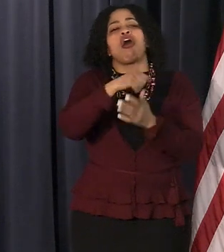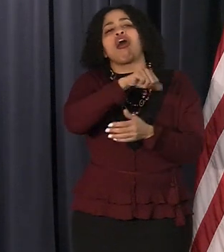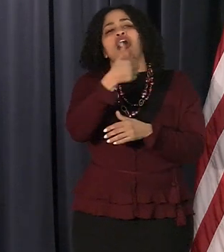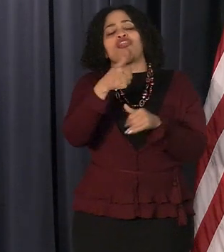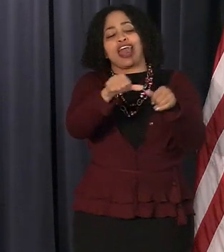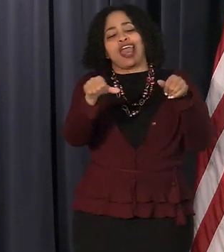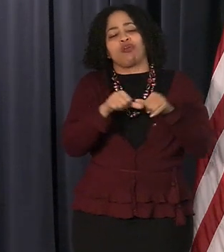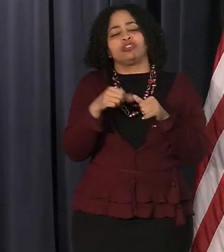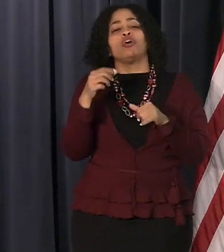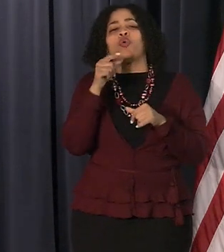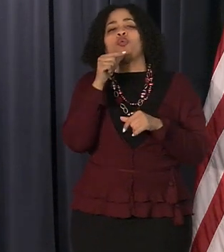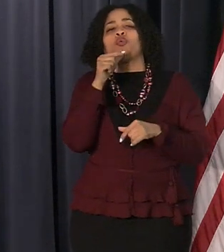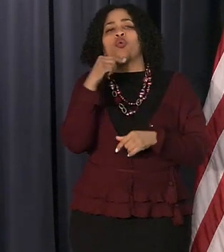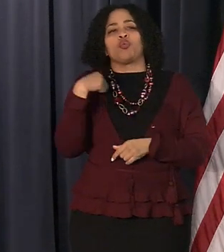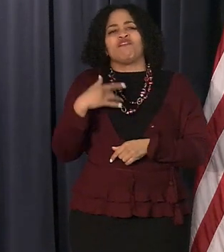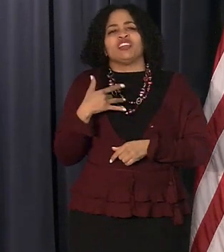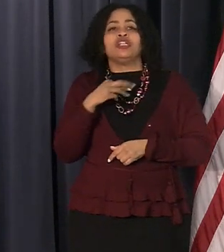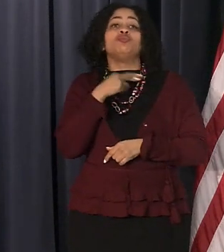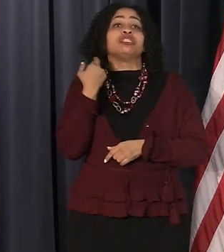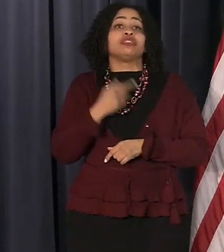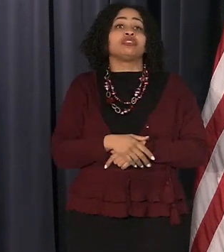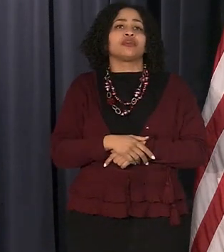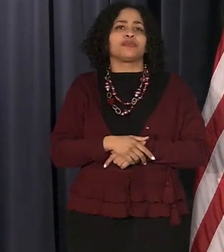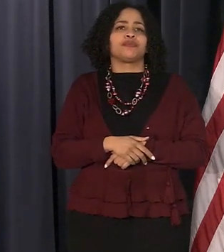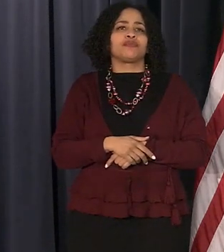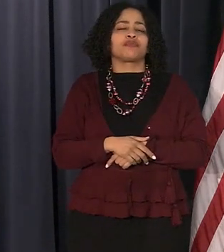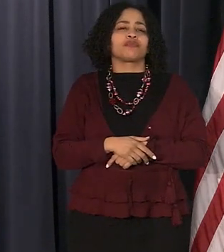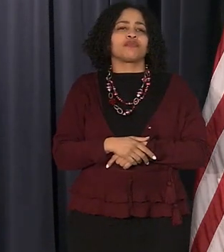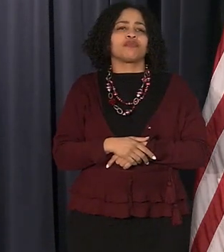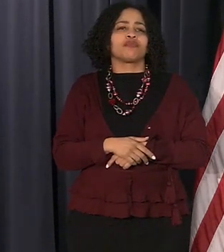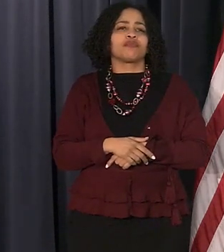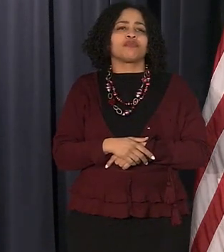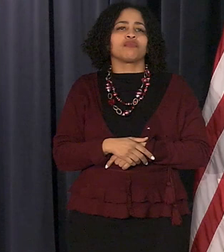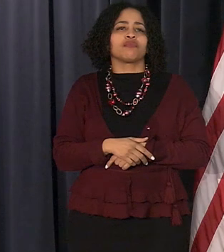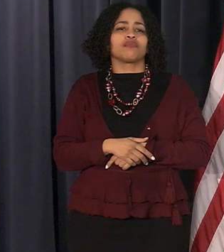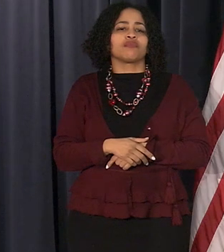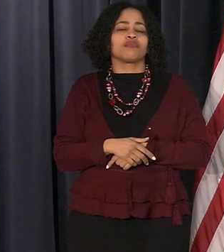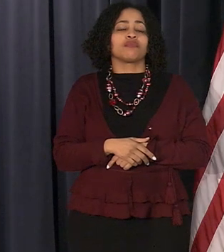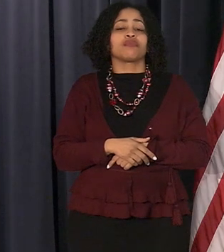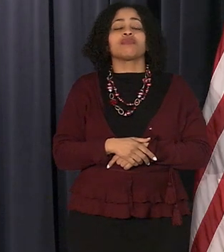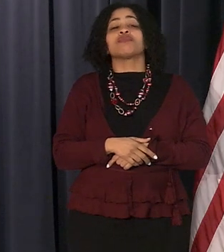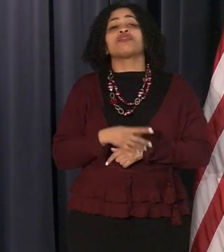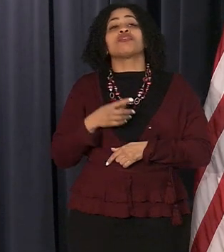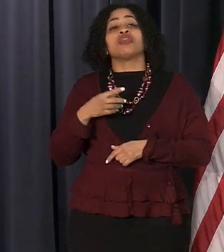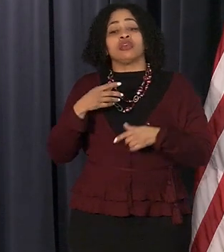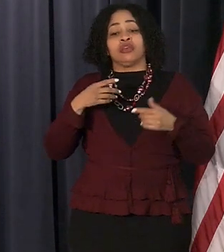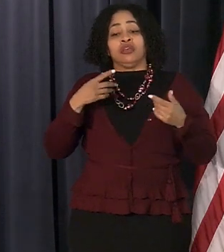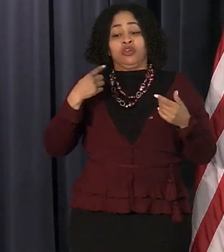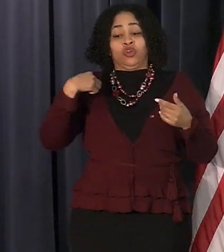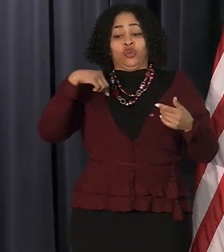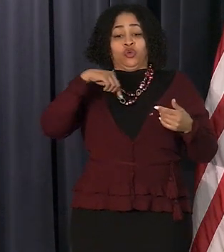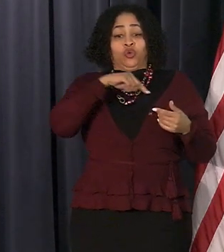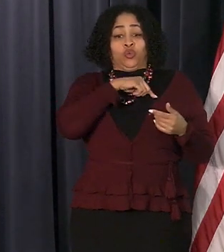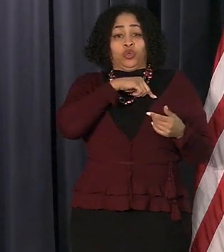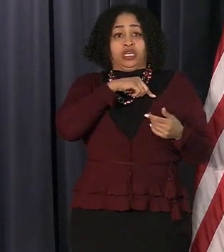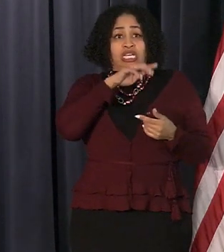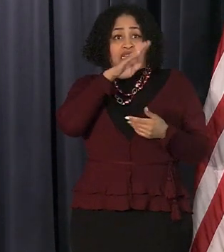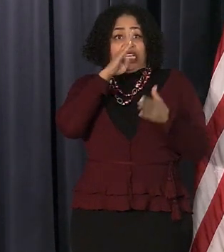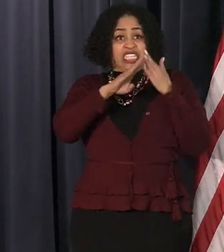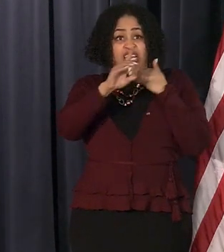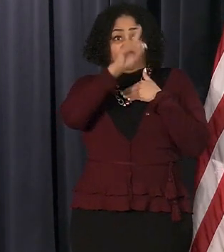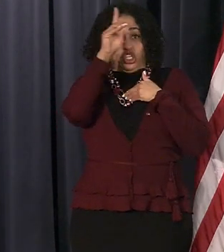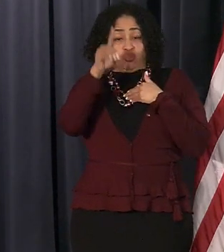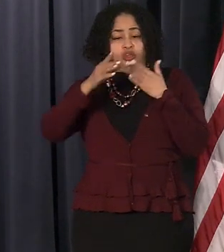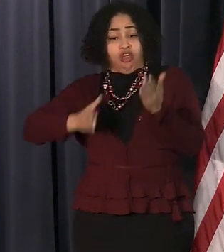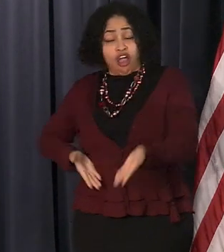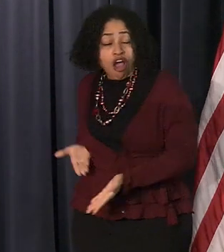we think is at risk here's what you will be offered from the city it's being funded